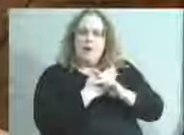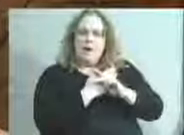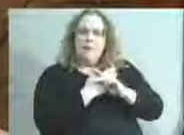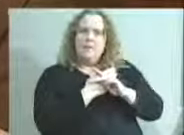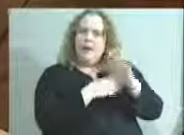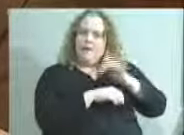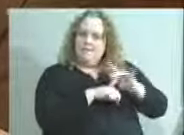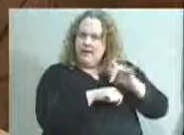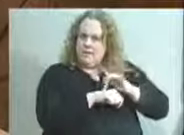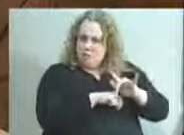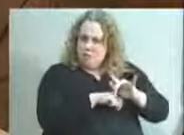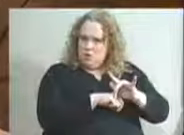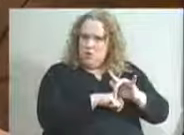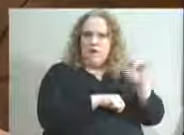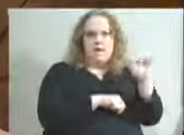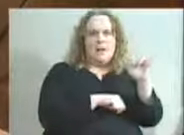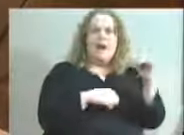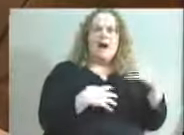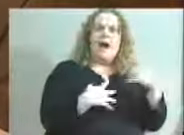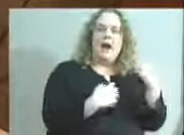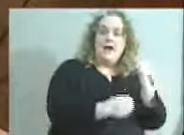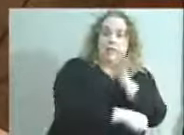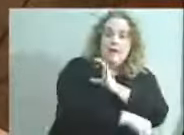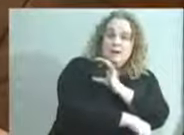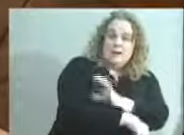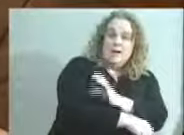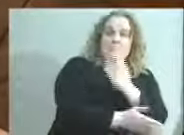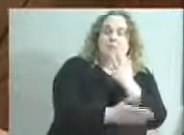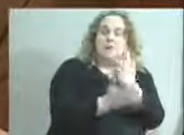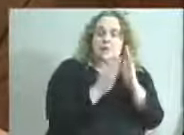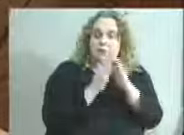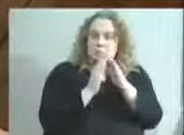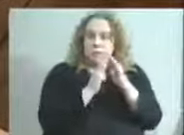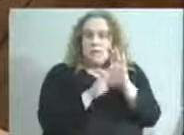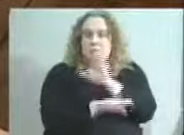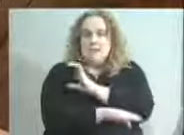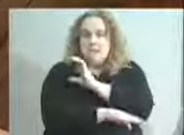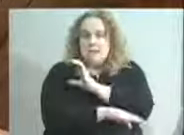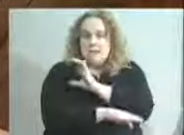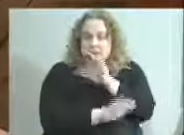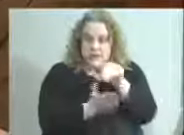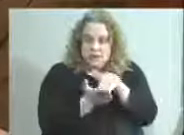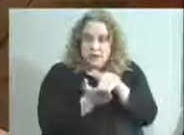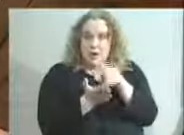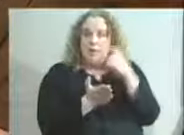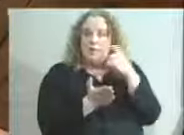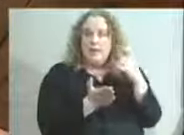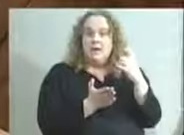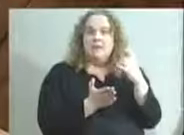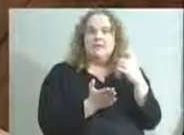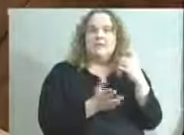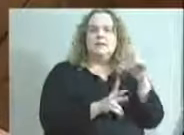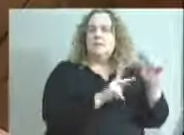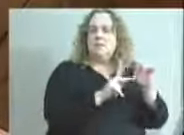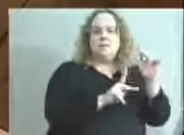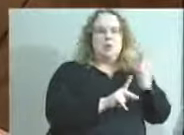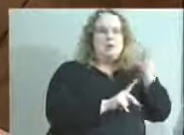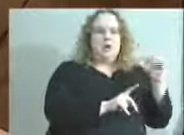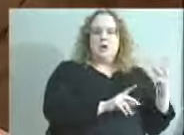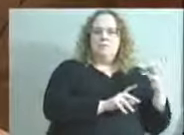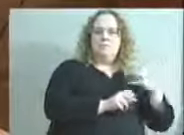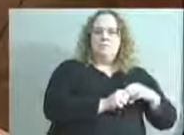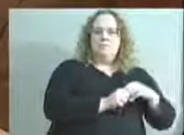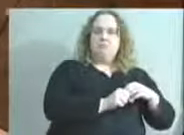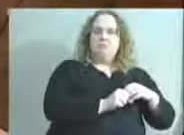places so people know. It could be at a health clinic. It could be at a community center. Because what we find oftentimes with non-participating parties is they